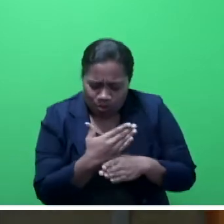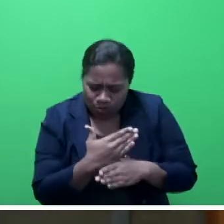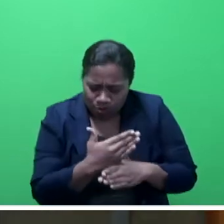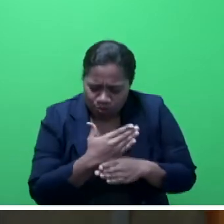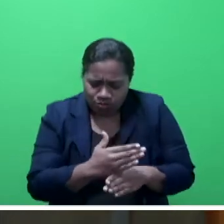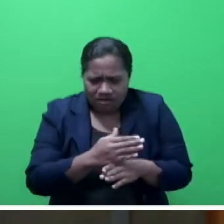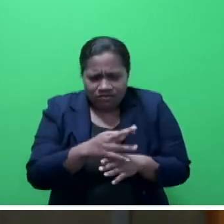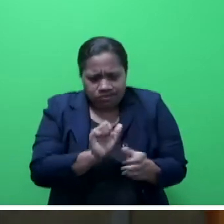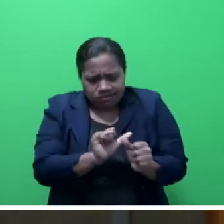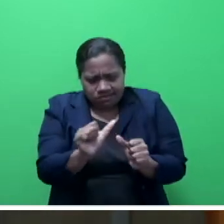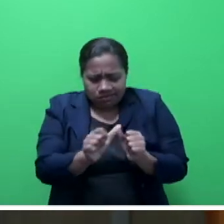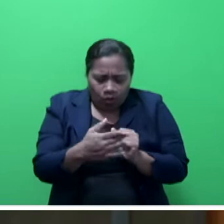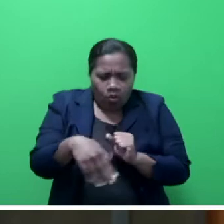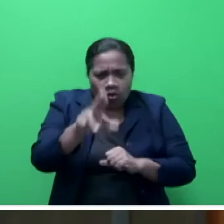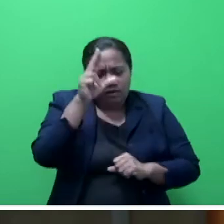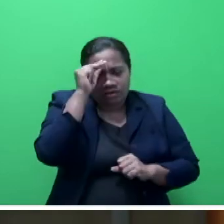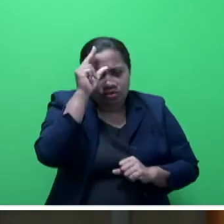betterment of of all Fijians.